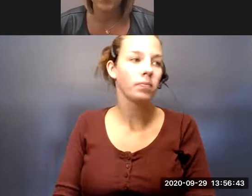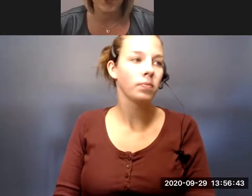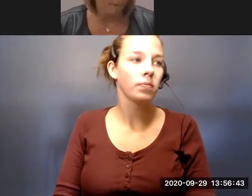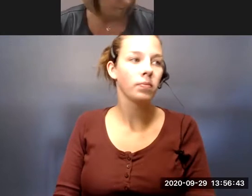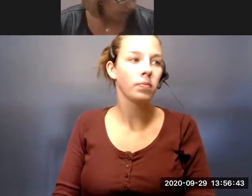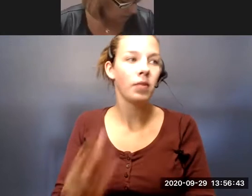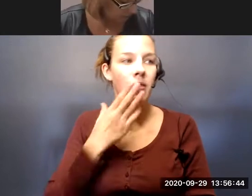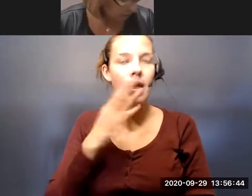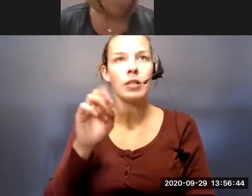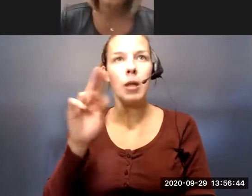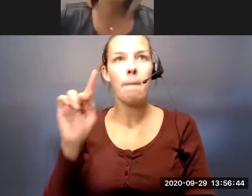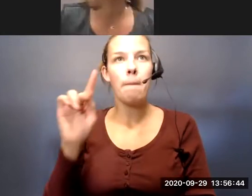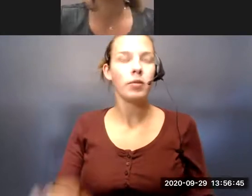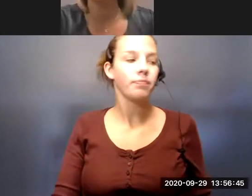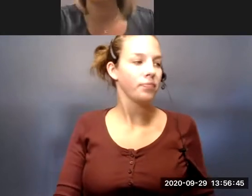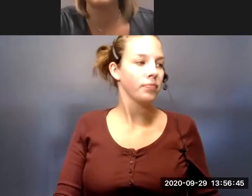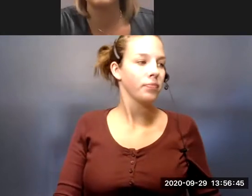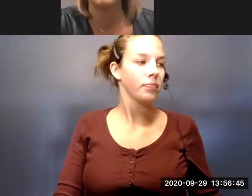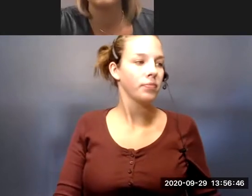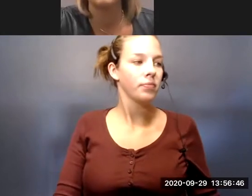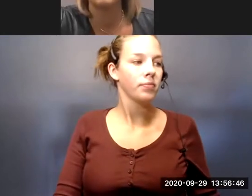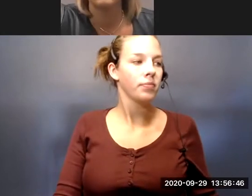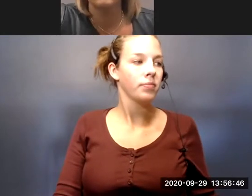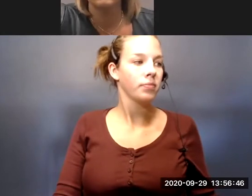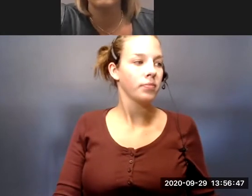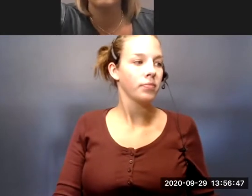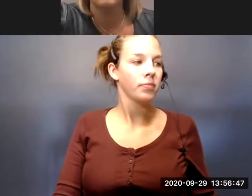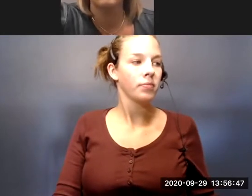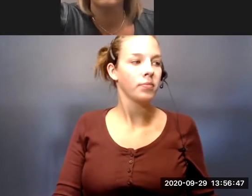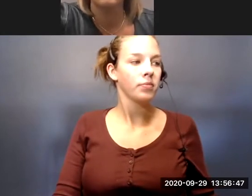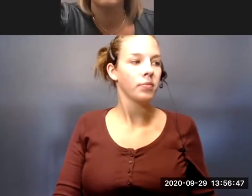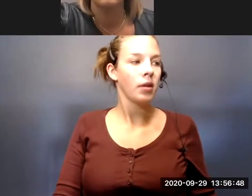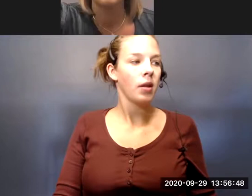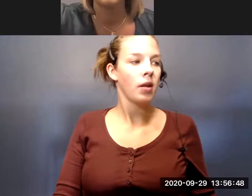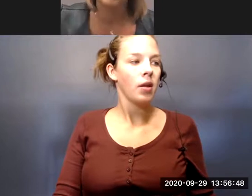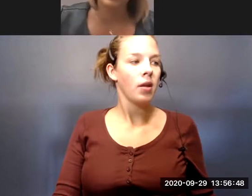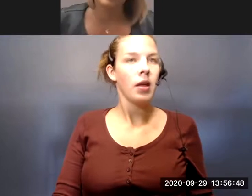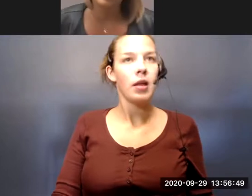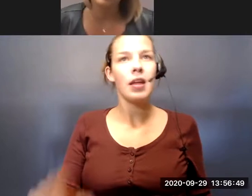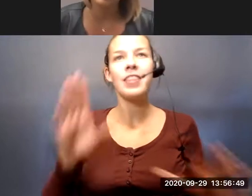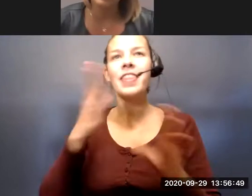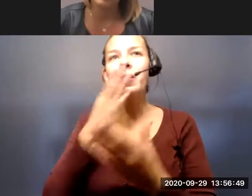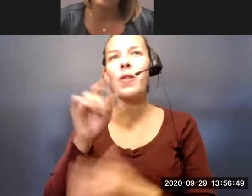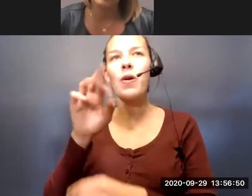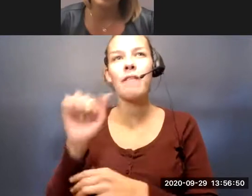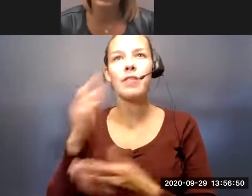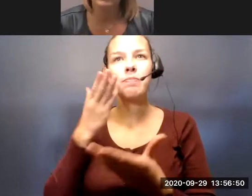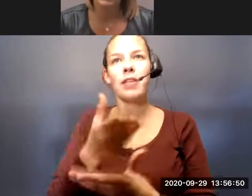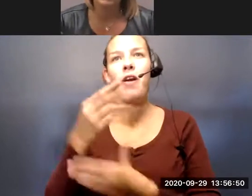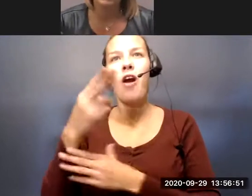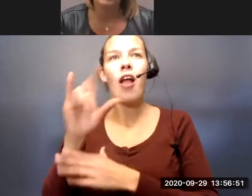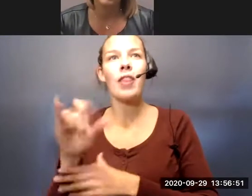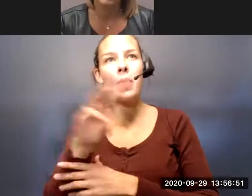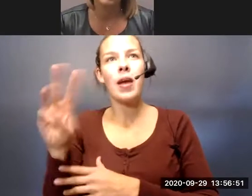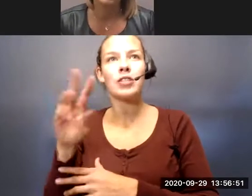Thanks, Brooke. Thank you. Thanks, Laura. We appreciate you being on and sharing all that great stuff. Next, we're going to hear from Holly with Western Illinois Area